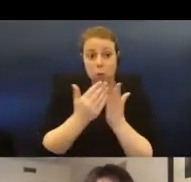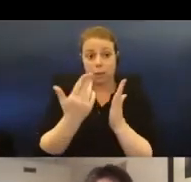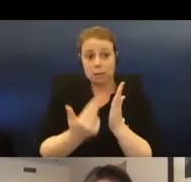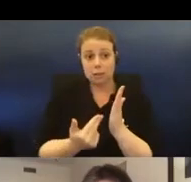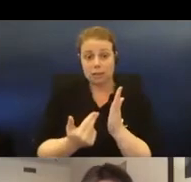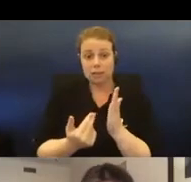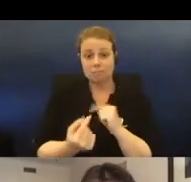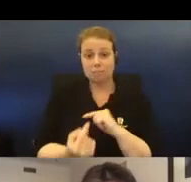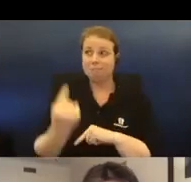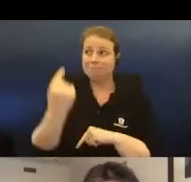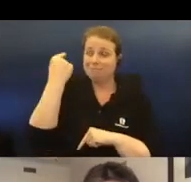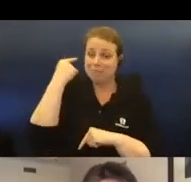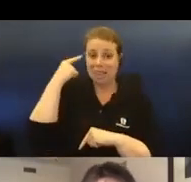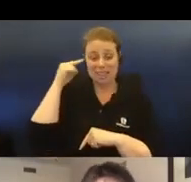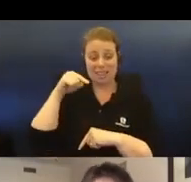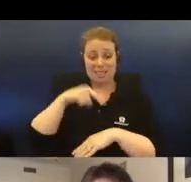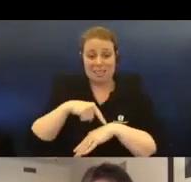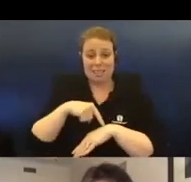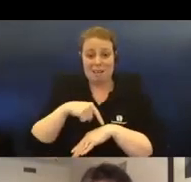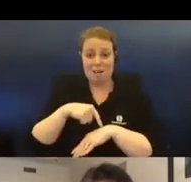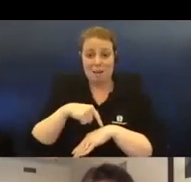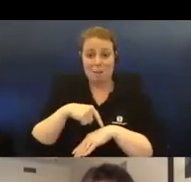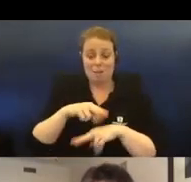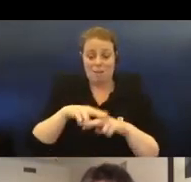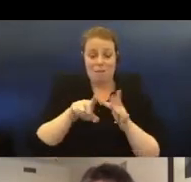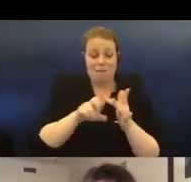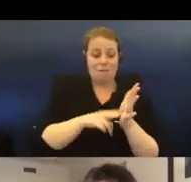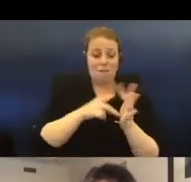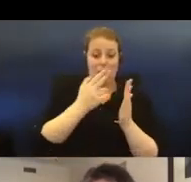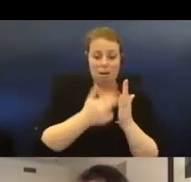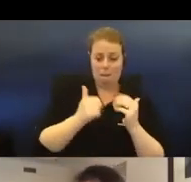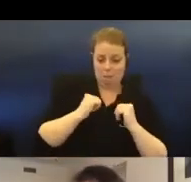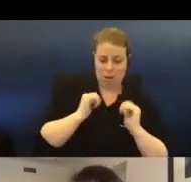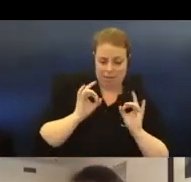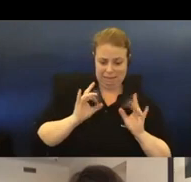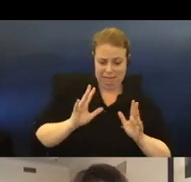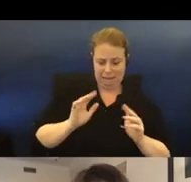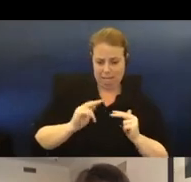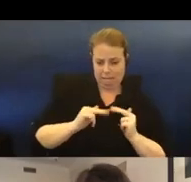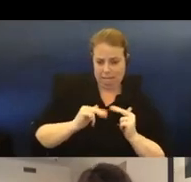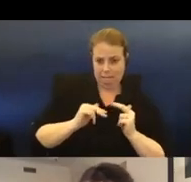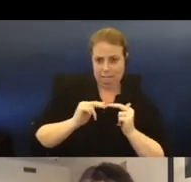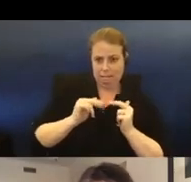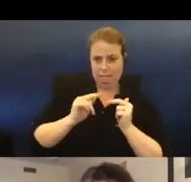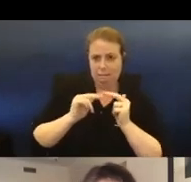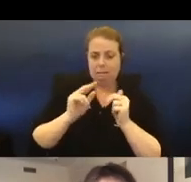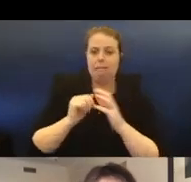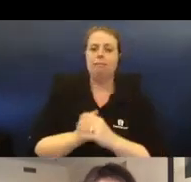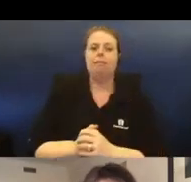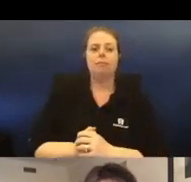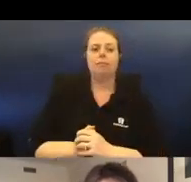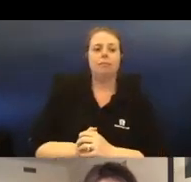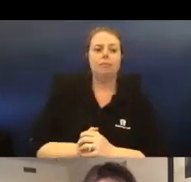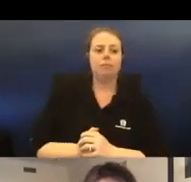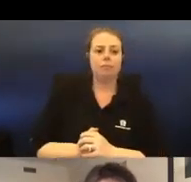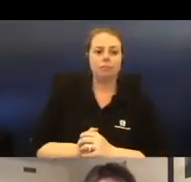period as a time when I stood back from fine art practice, allowing the concepts that I've been exposed to and the ideas